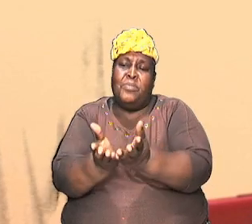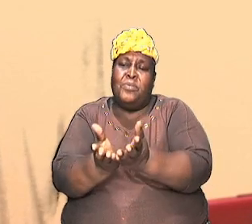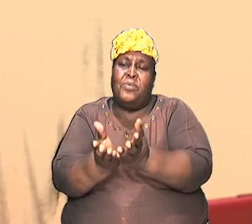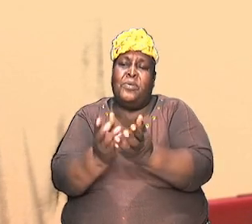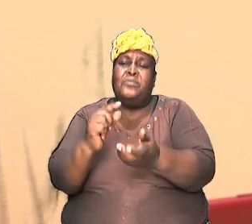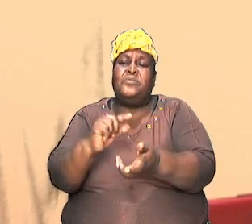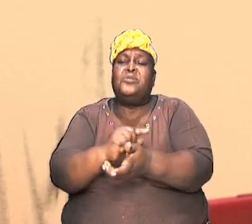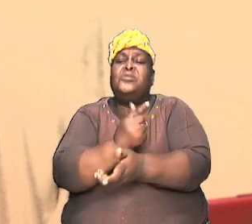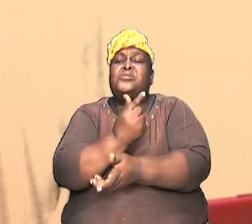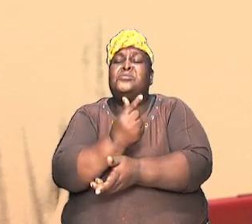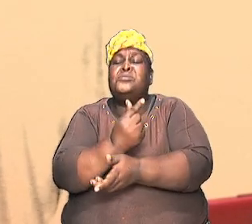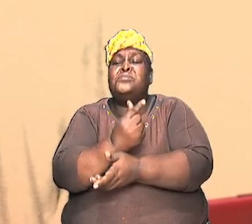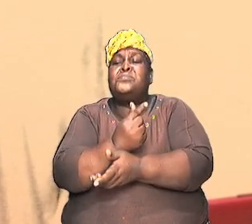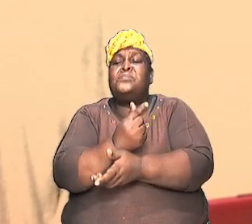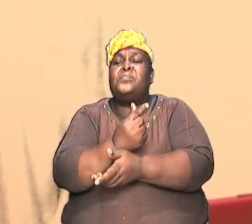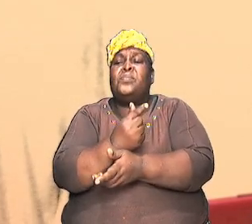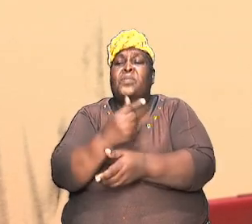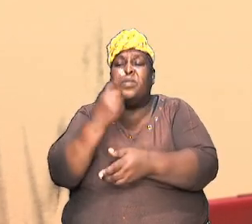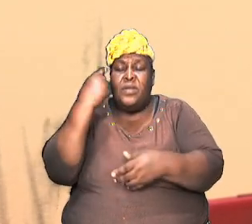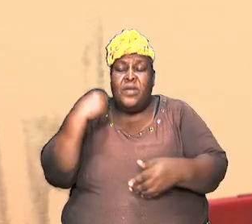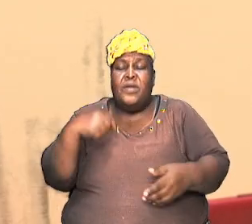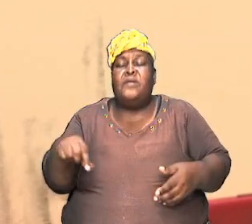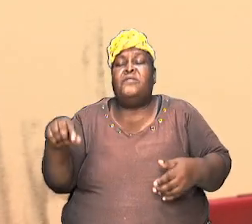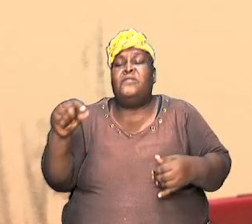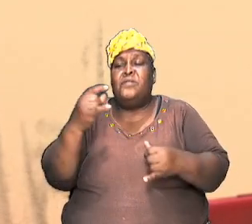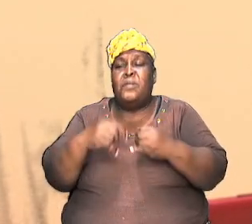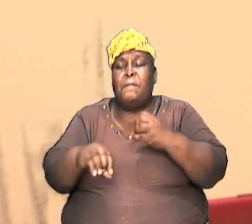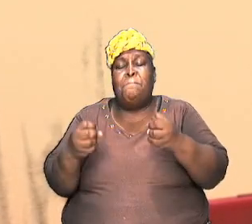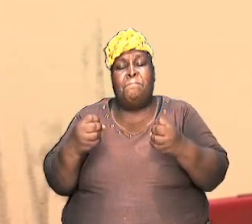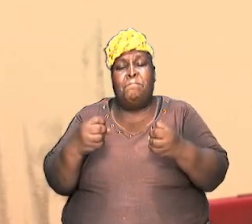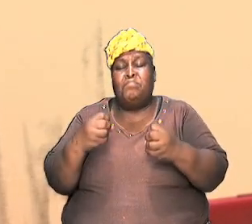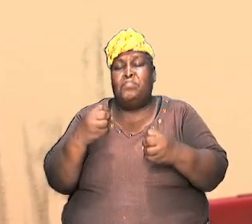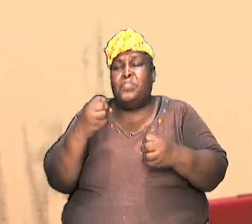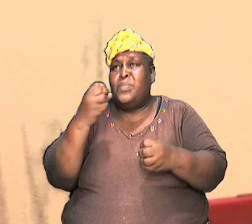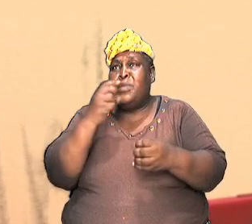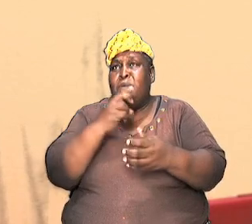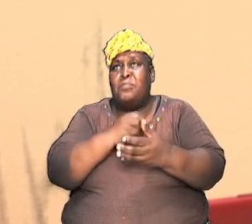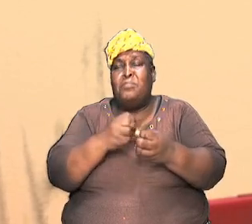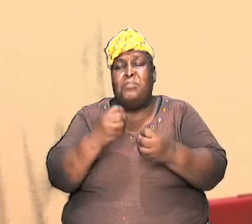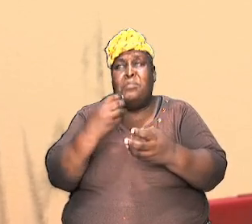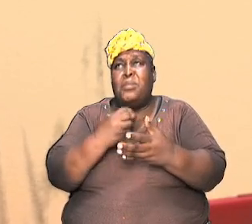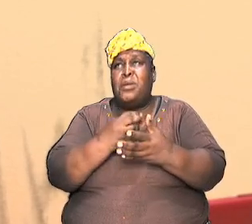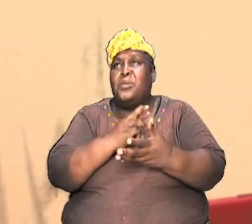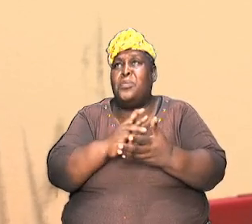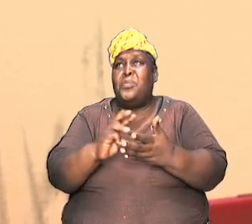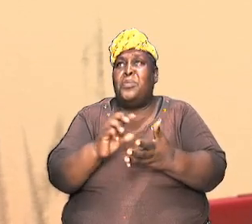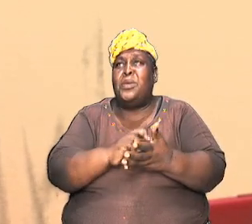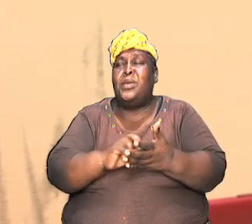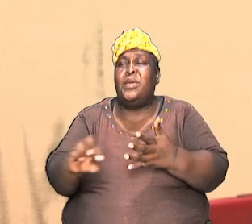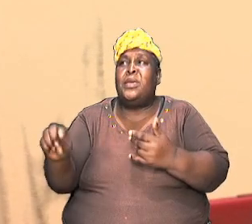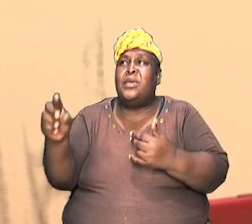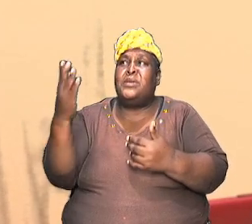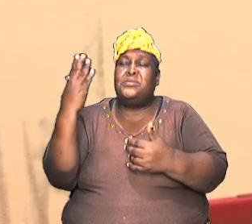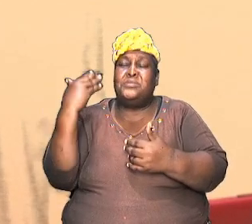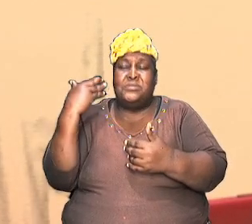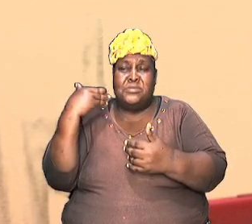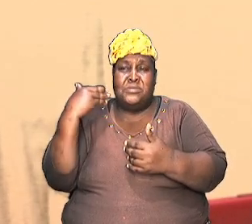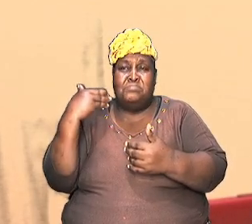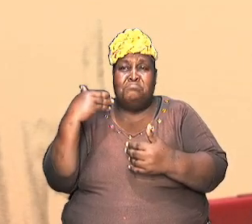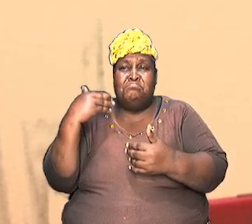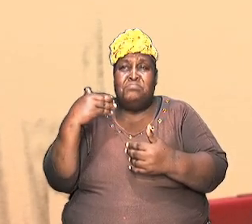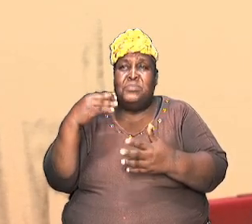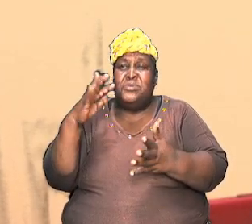for the last couple of weeks, probably months now, you know, I've been going through bit by bit